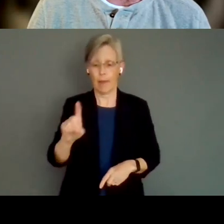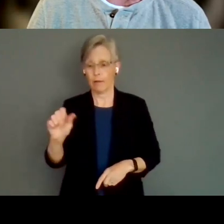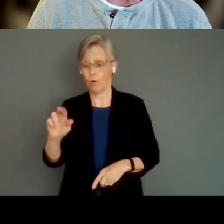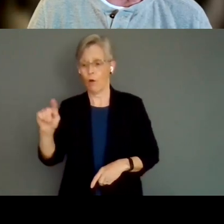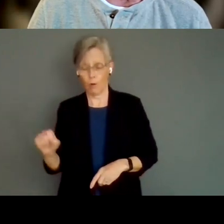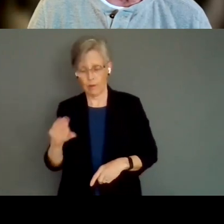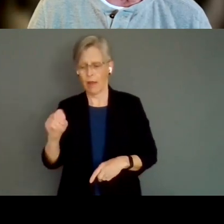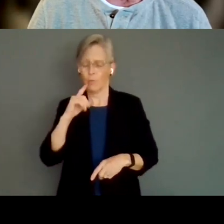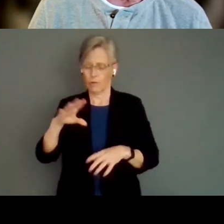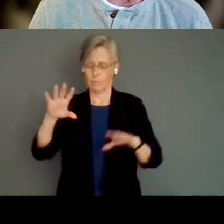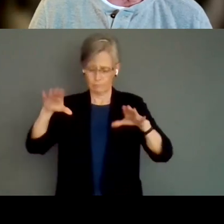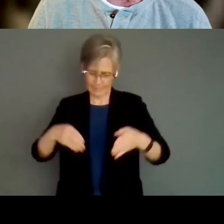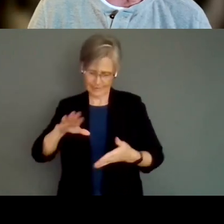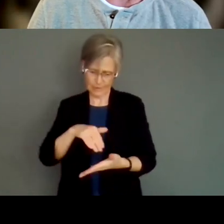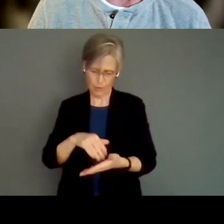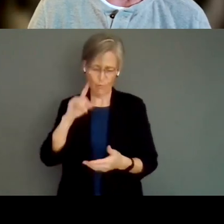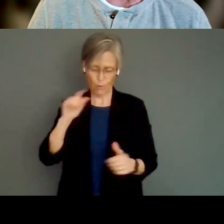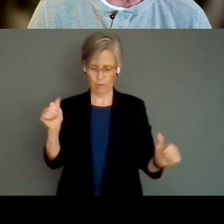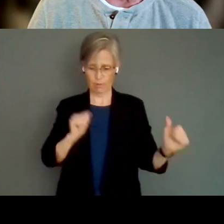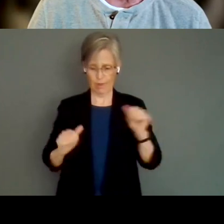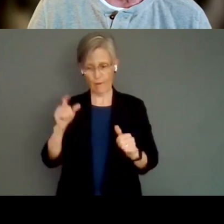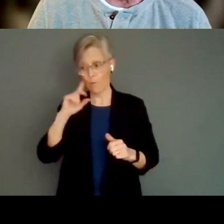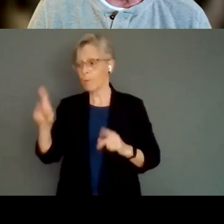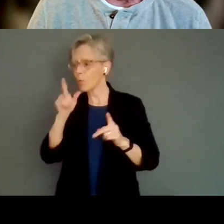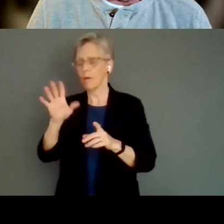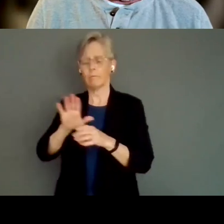and a global centre for the theatre of the oppressed.